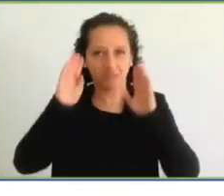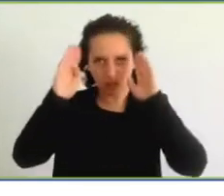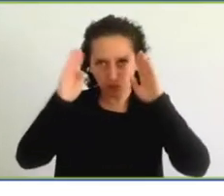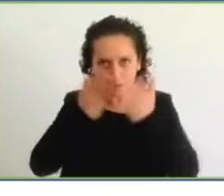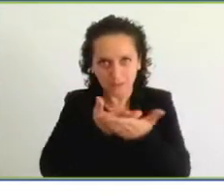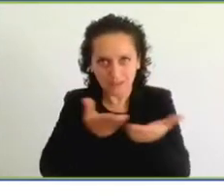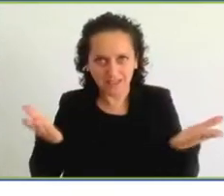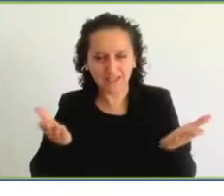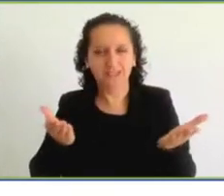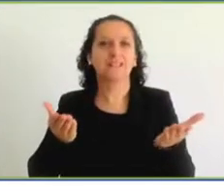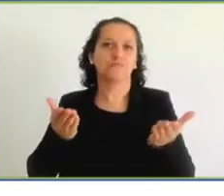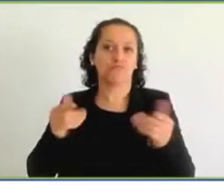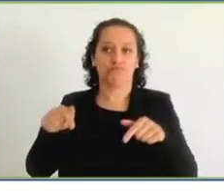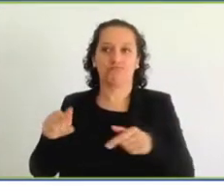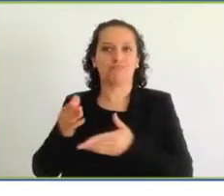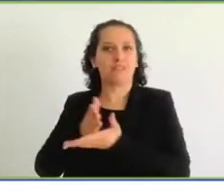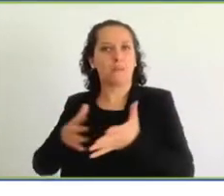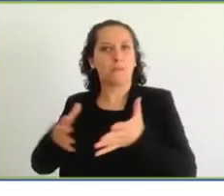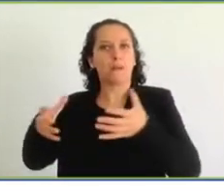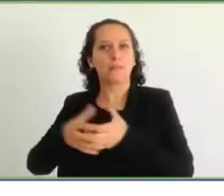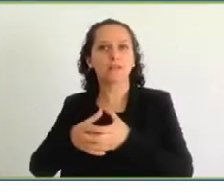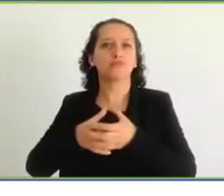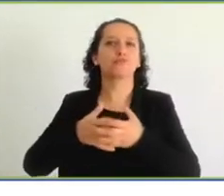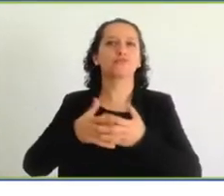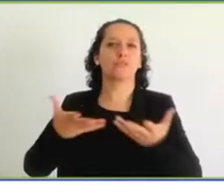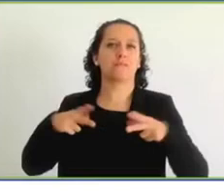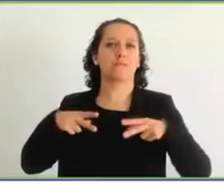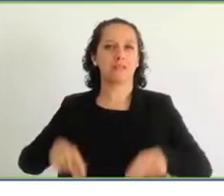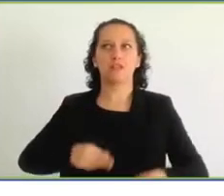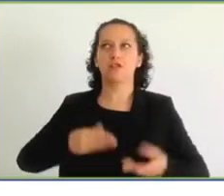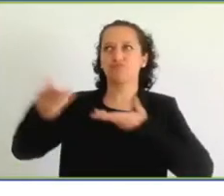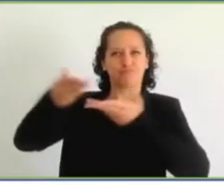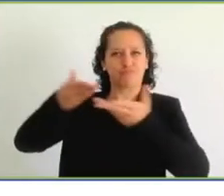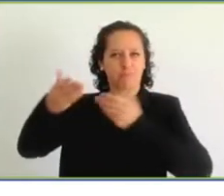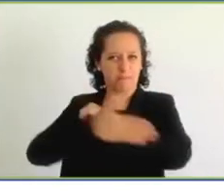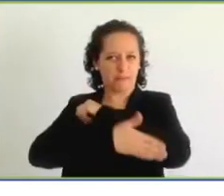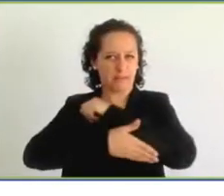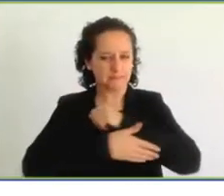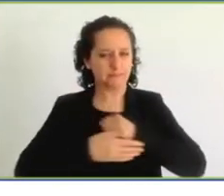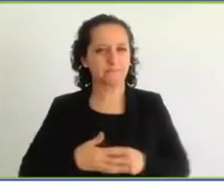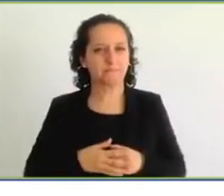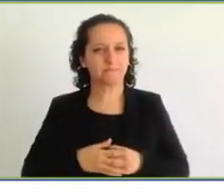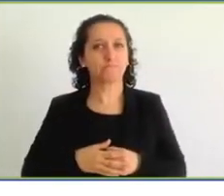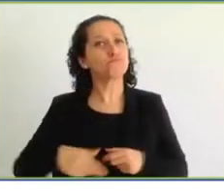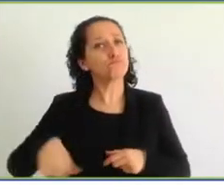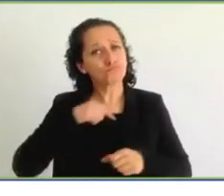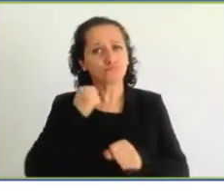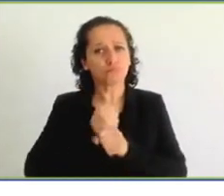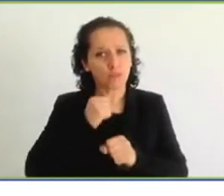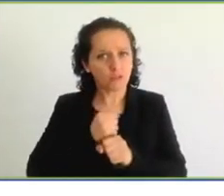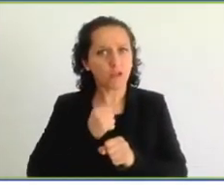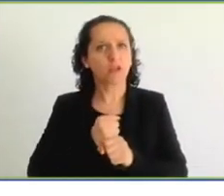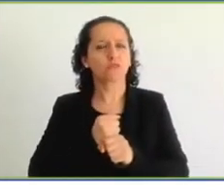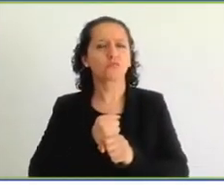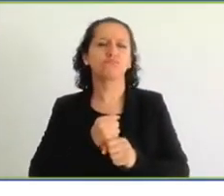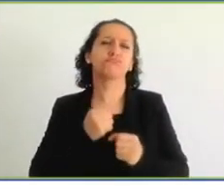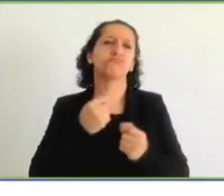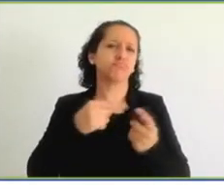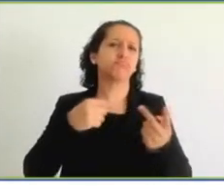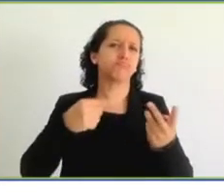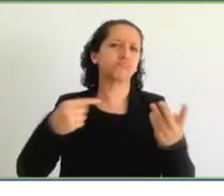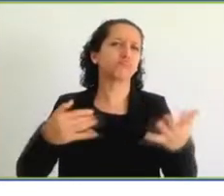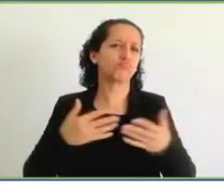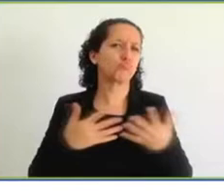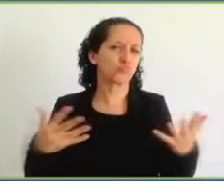Mr. the national level, we have done a lot of things. am so ecstatic to report that our Cabinet of Ministers